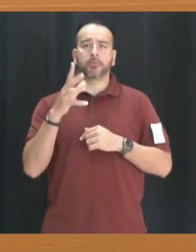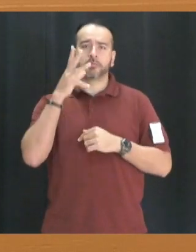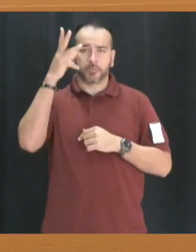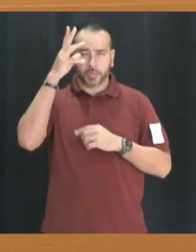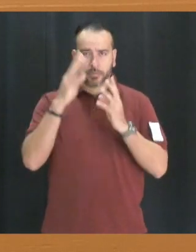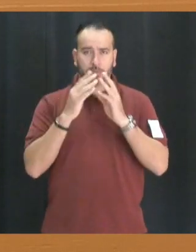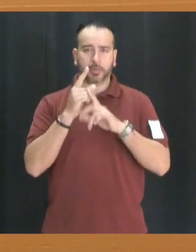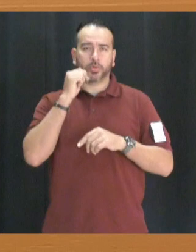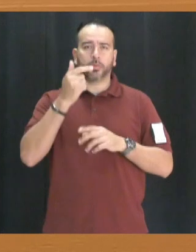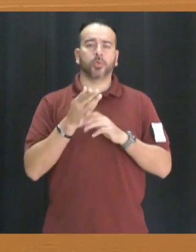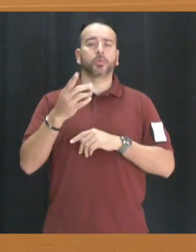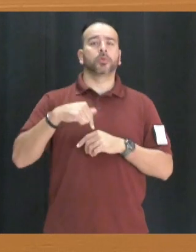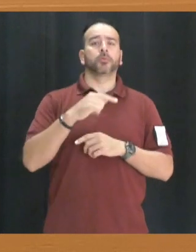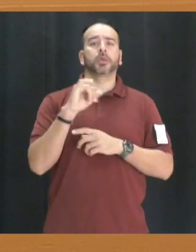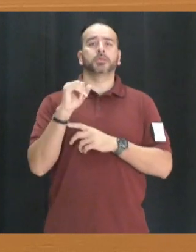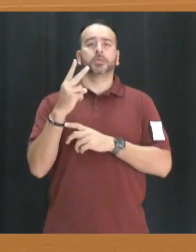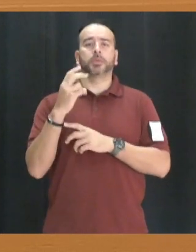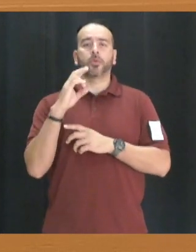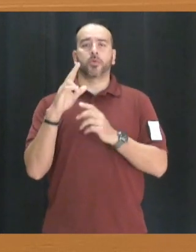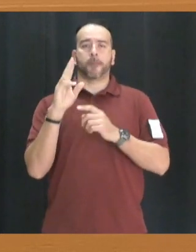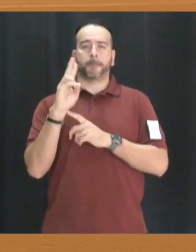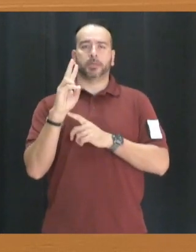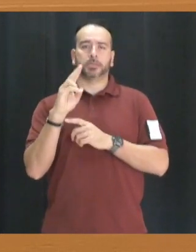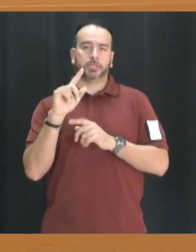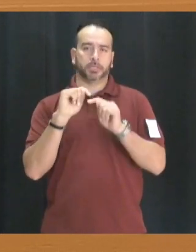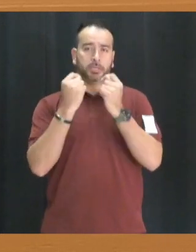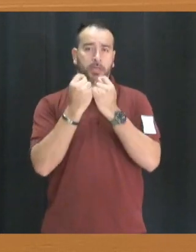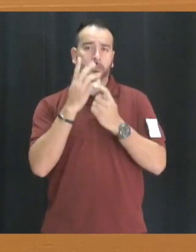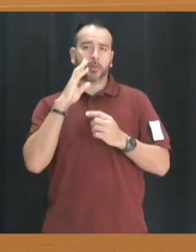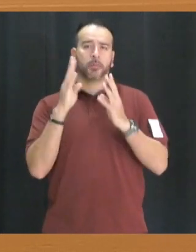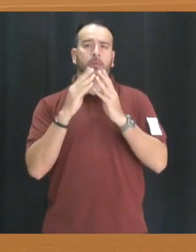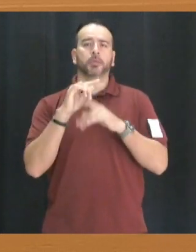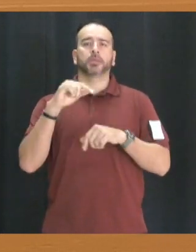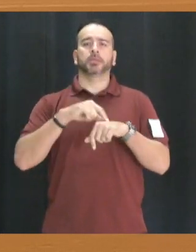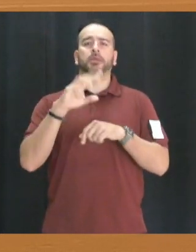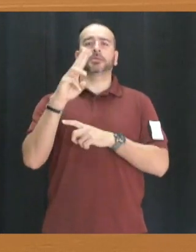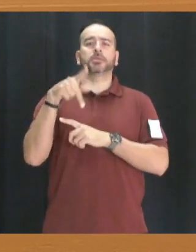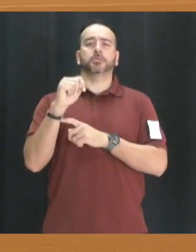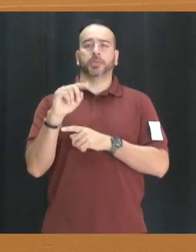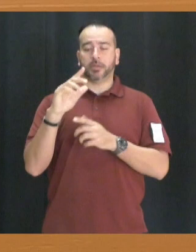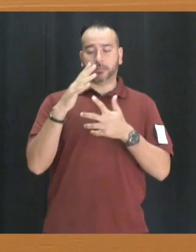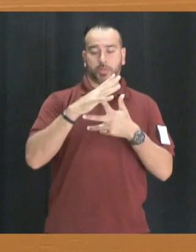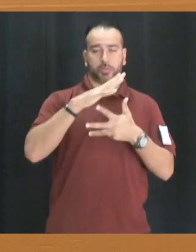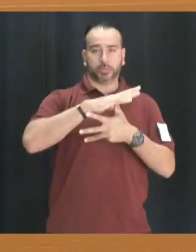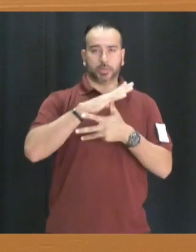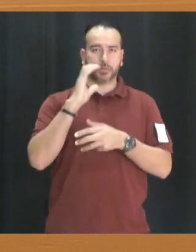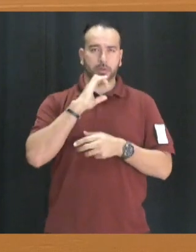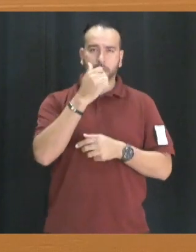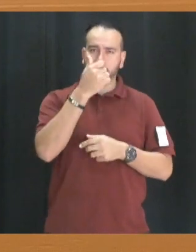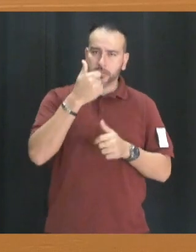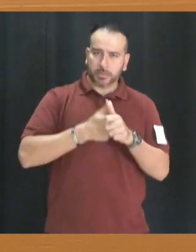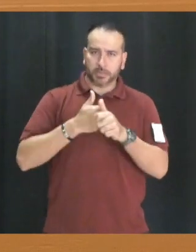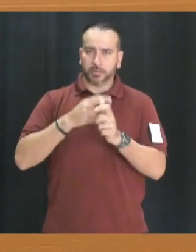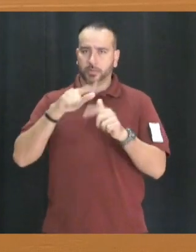tomorrow for those who made the JV or varsity team. The meeting will be at 6pm in the Junior Senior Cafeteria. Each player is